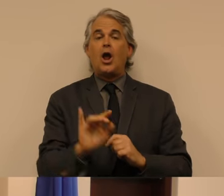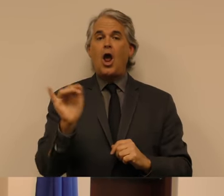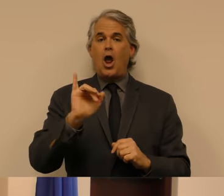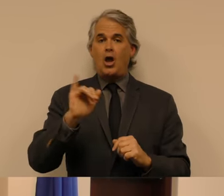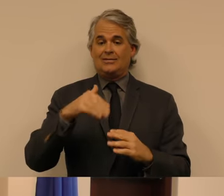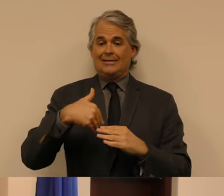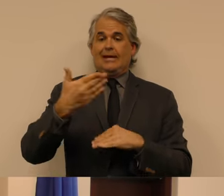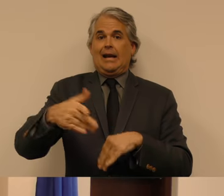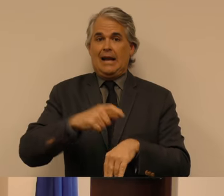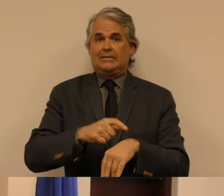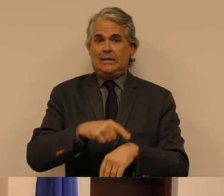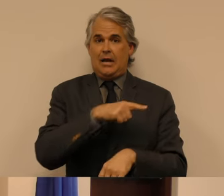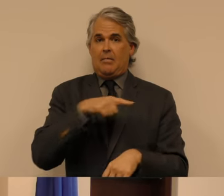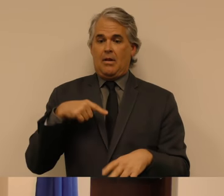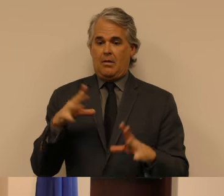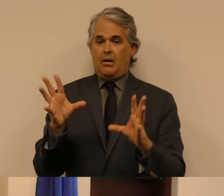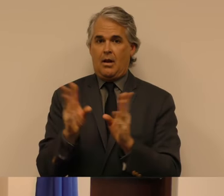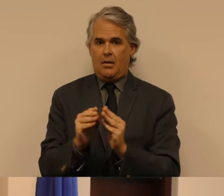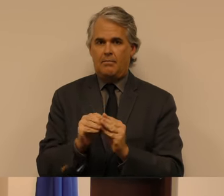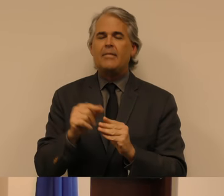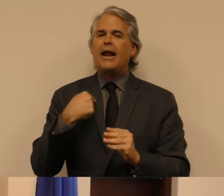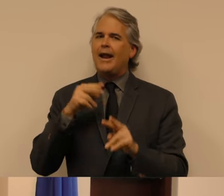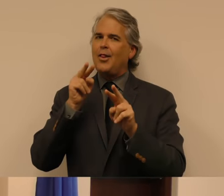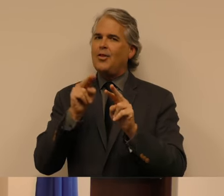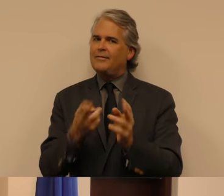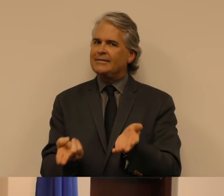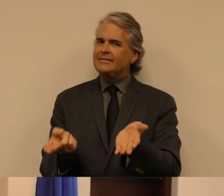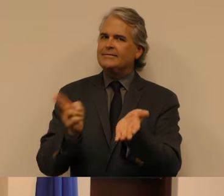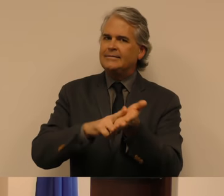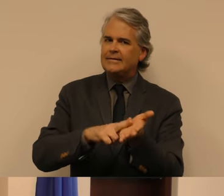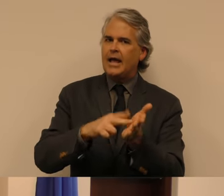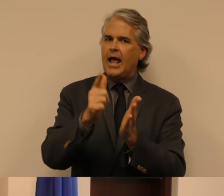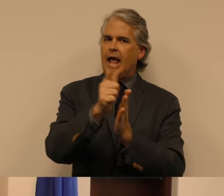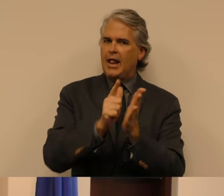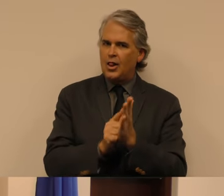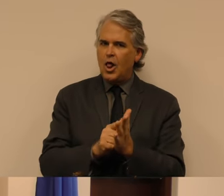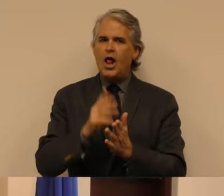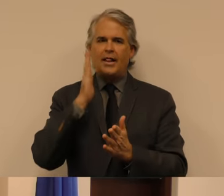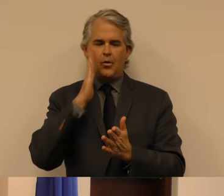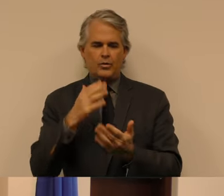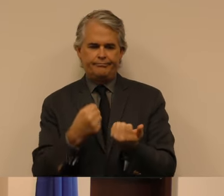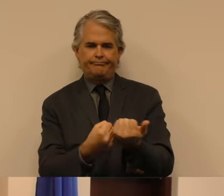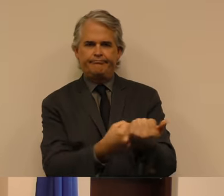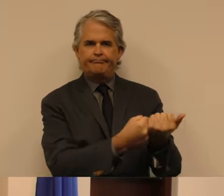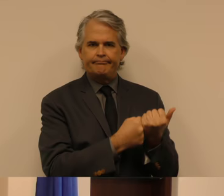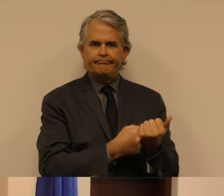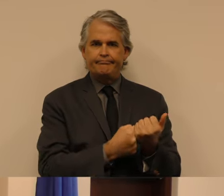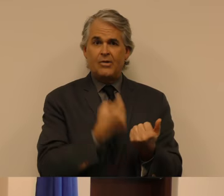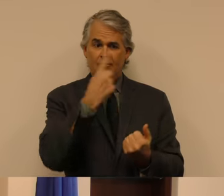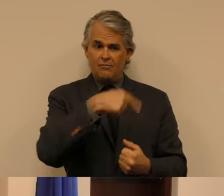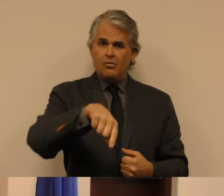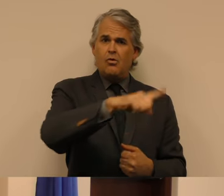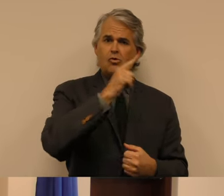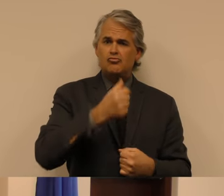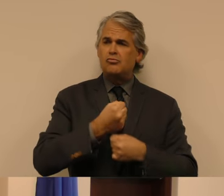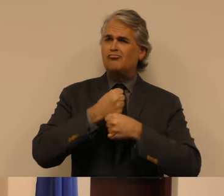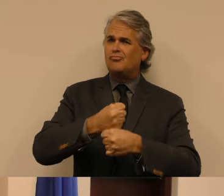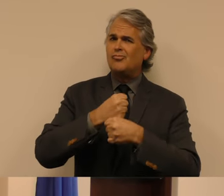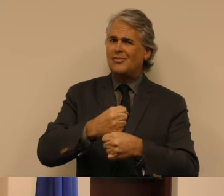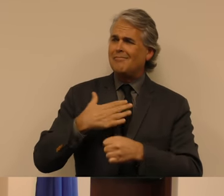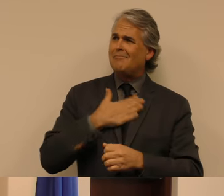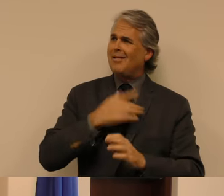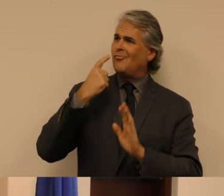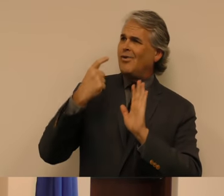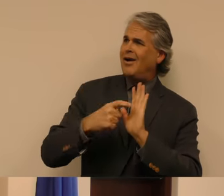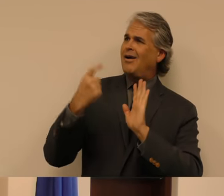comes from these conversations. For those who will be out on our streets asking to be seen and to be heard, I thank you.